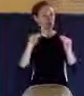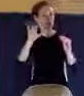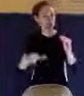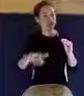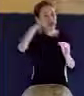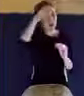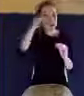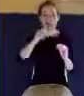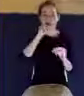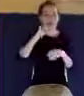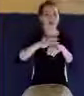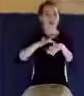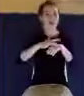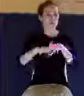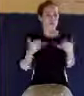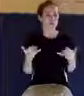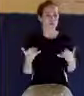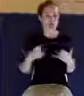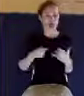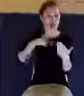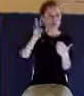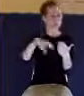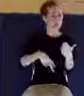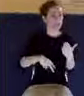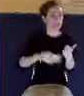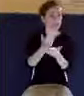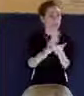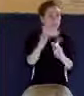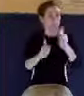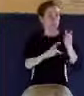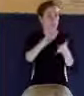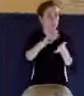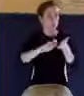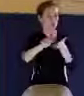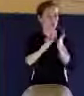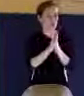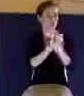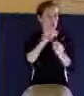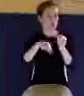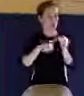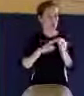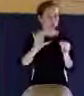I've read some books from scholars, and I find myself shaking my head sometimes